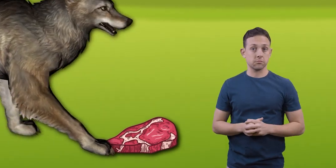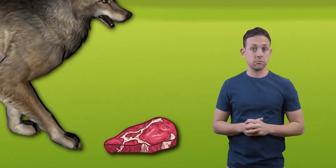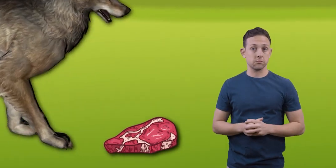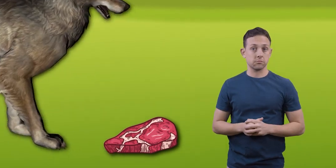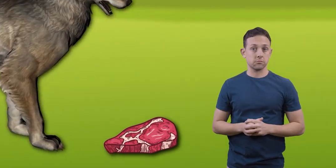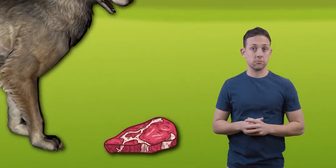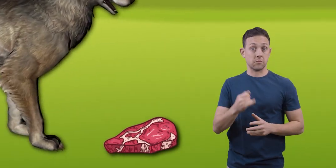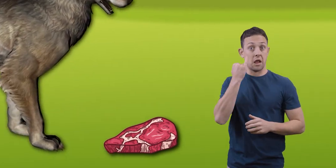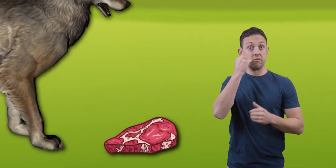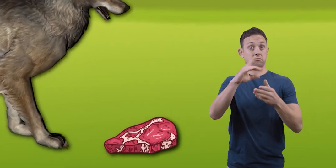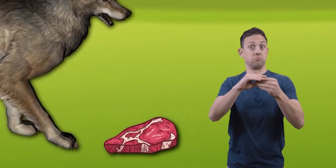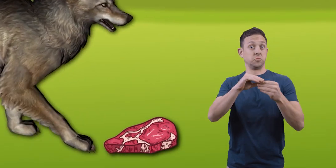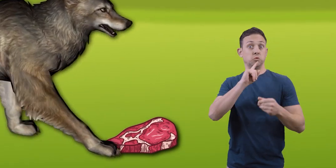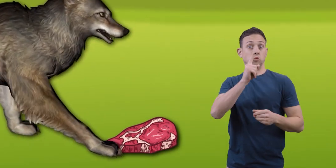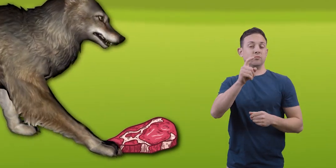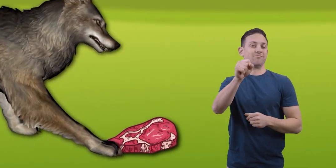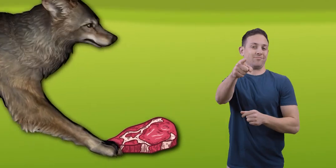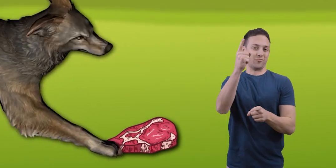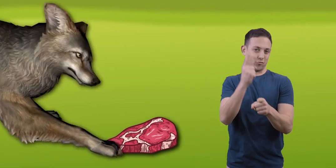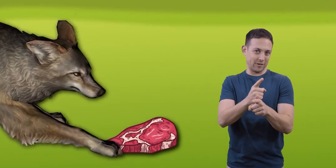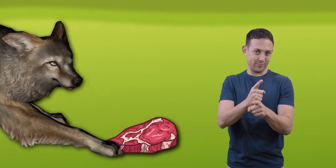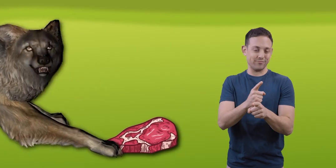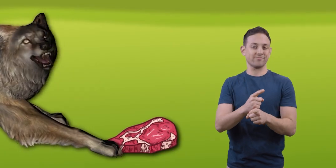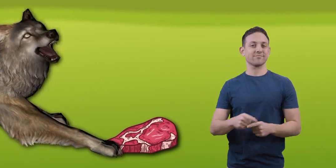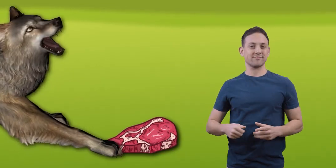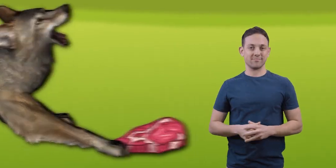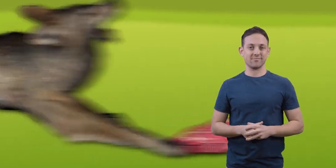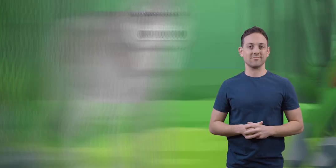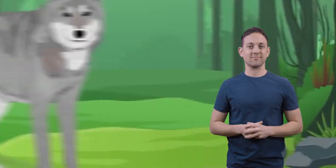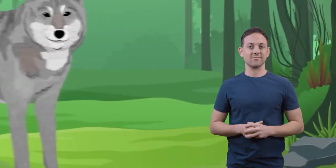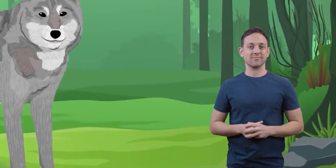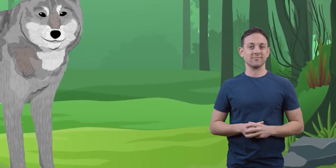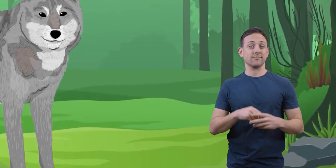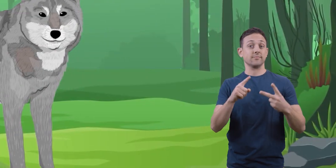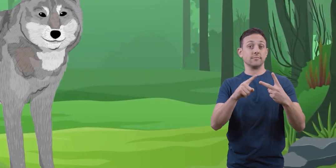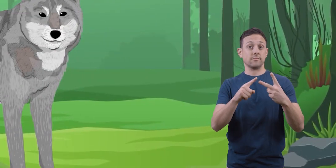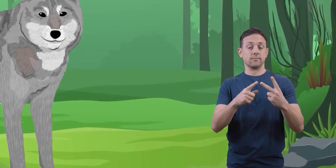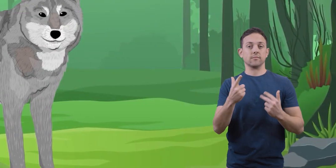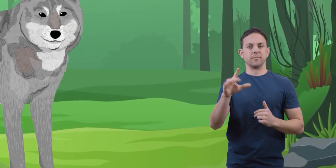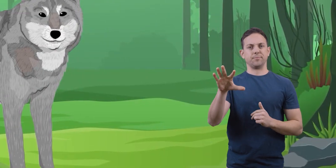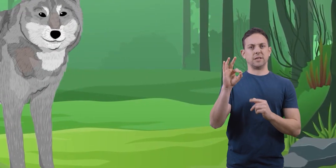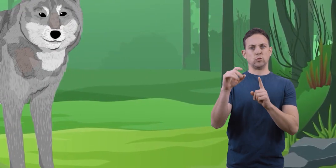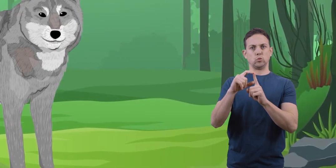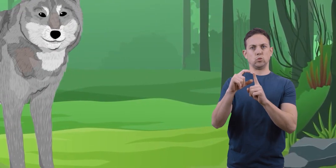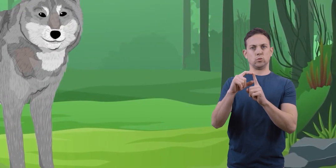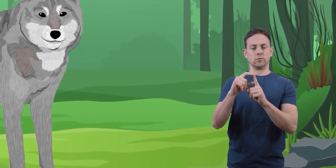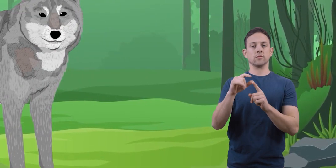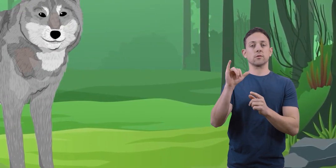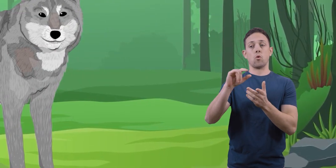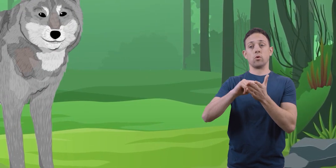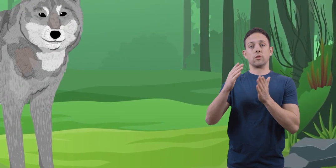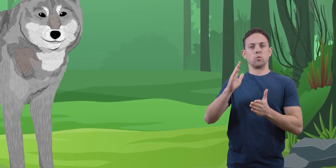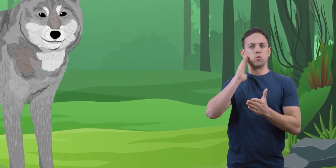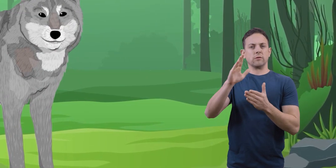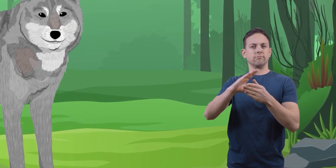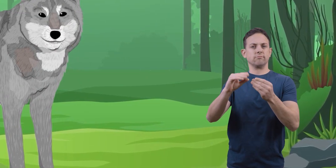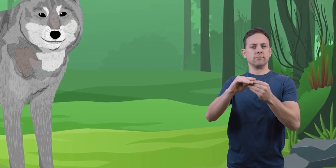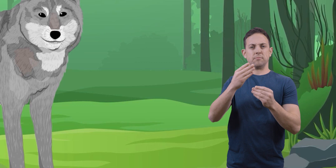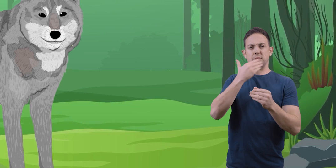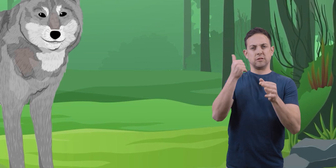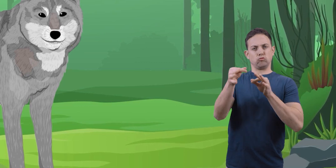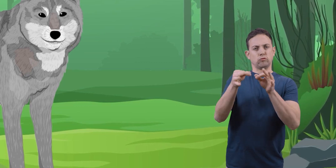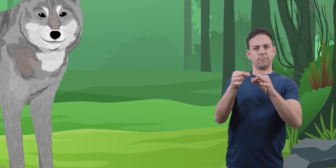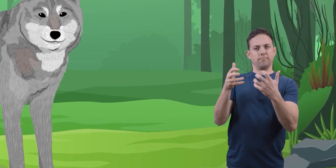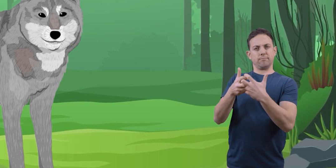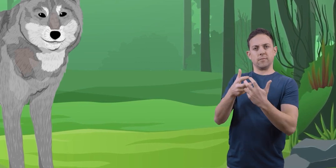If you said true, you're correct. 2. Choose the word the author would say best